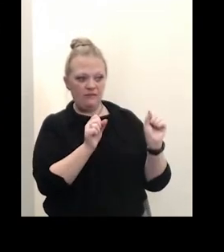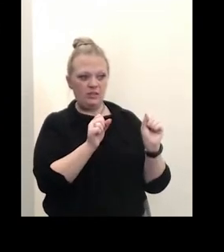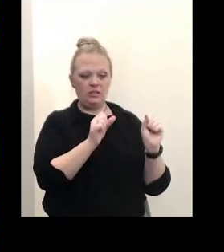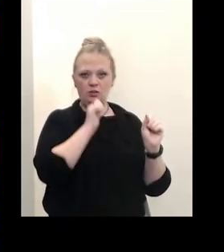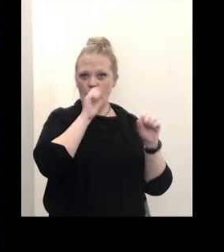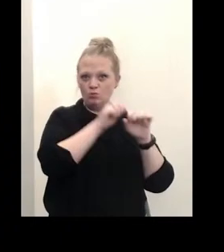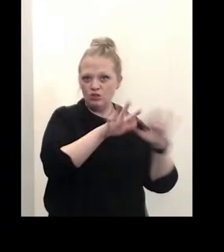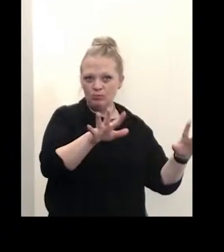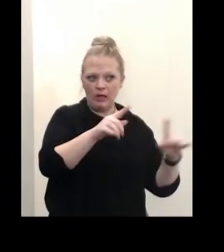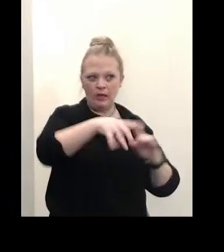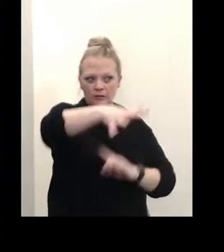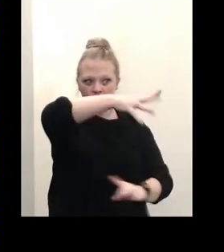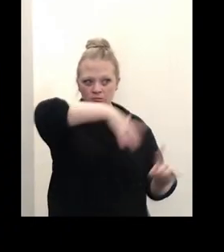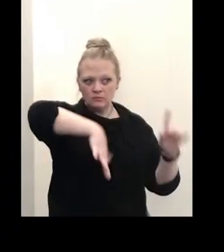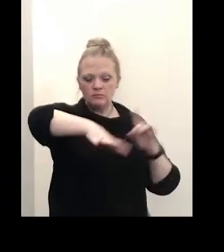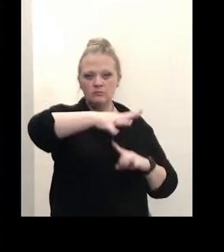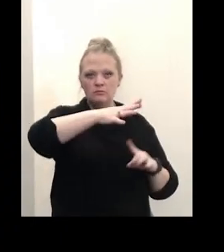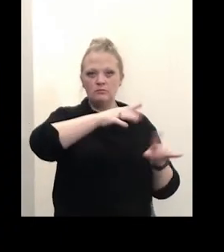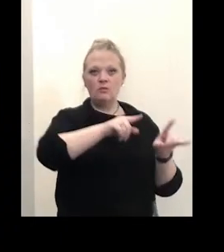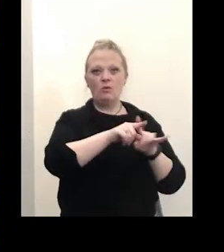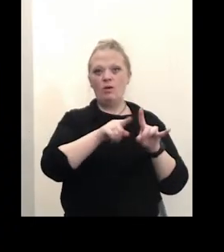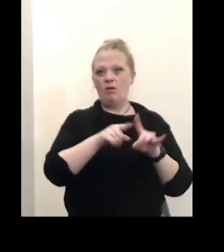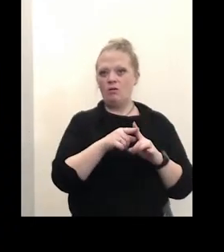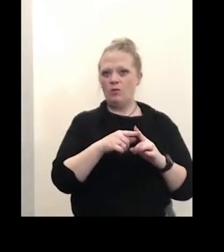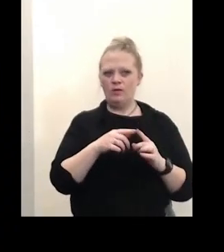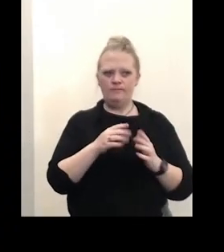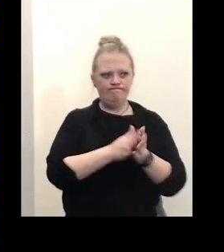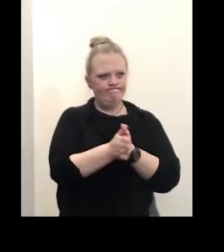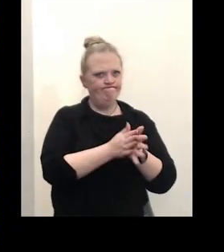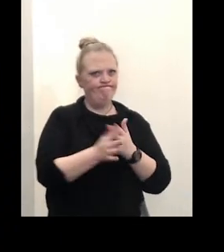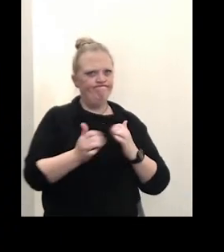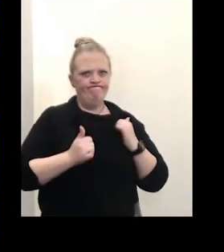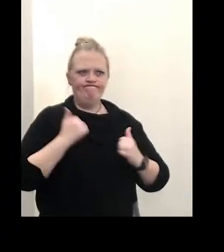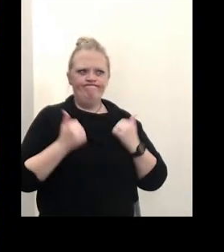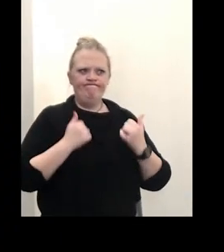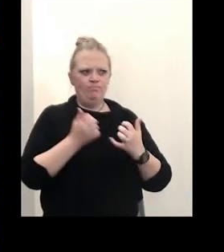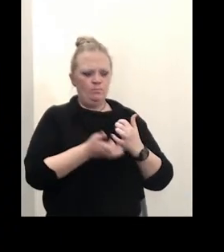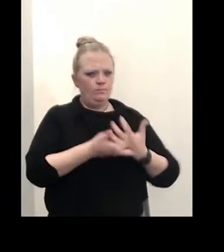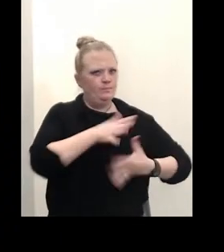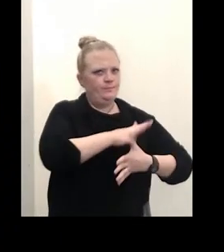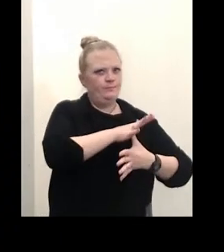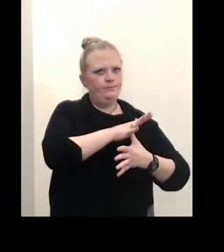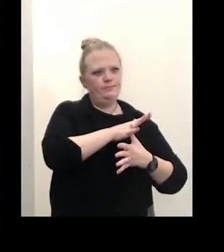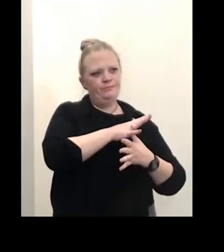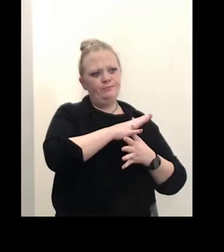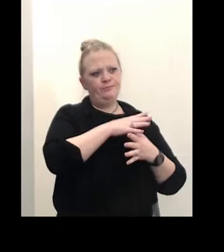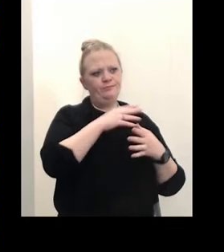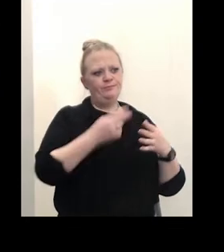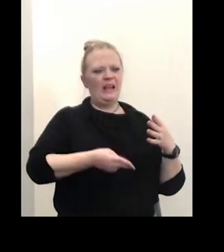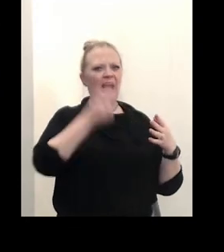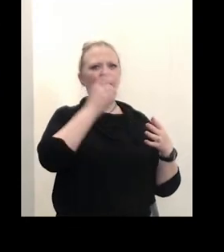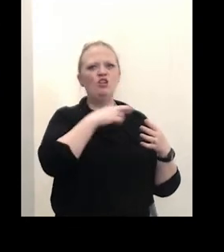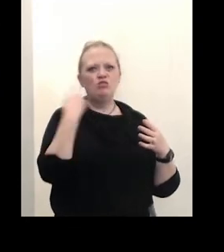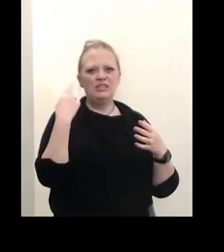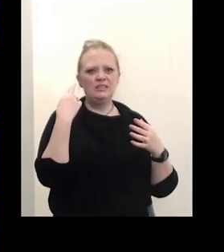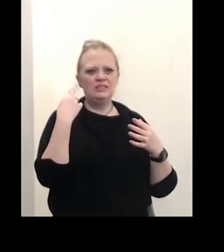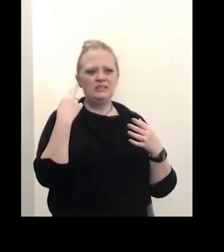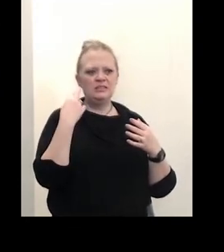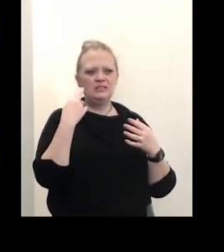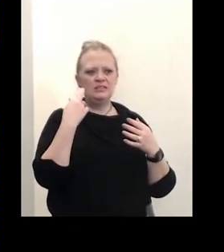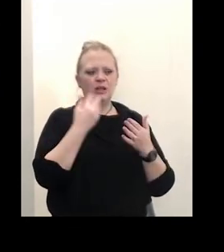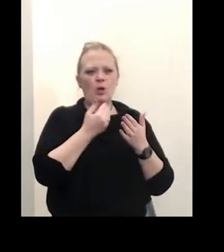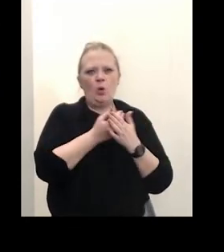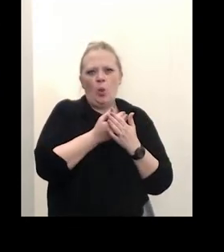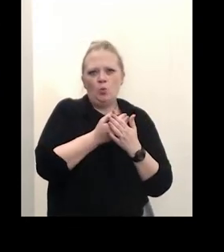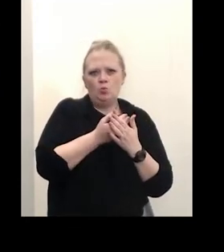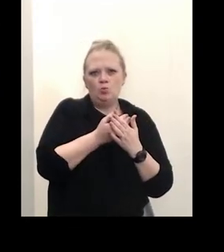people around them um we also are aggressive about uh you know prioritizing the high risk uh close contacts so the highest risk